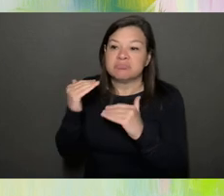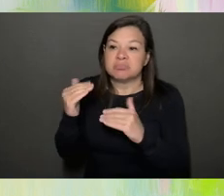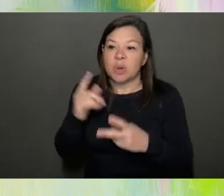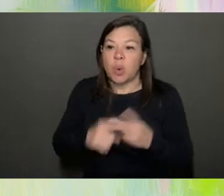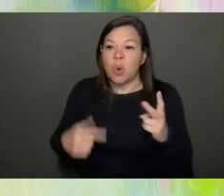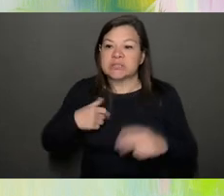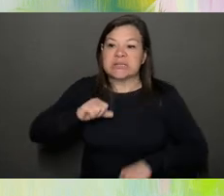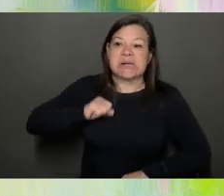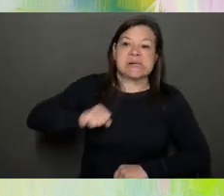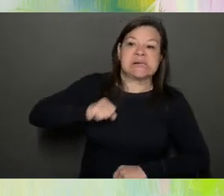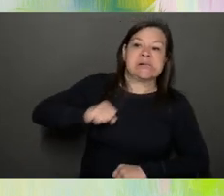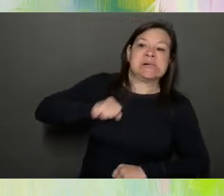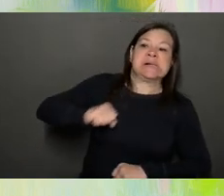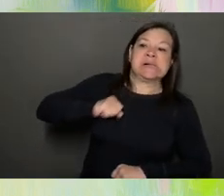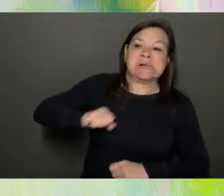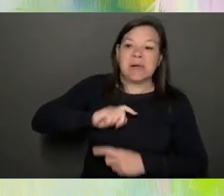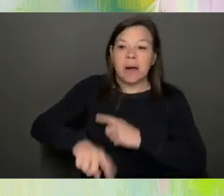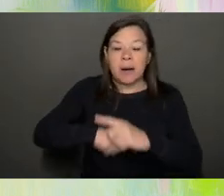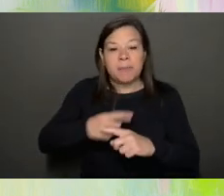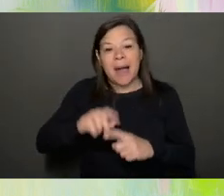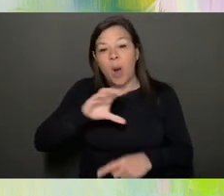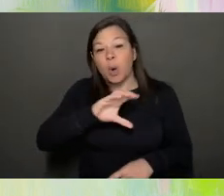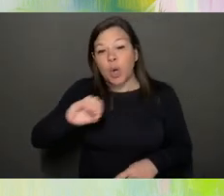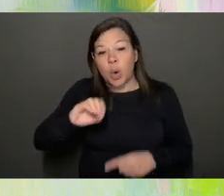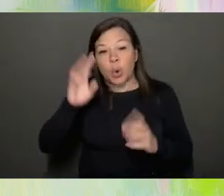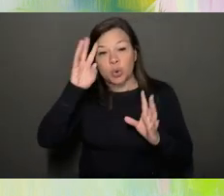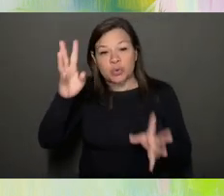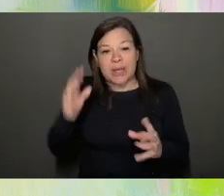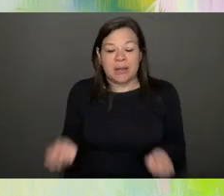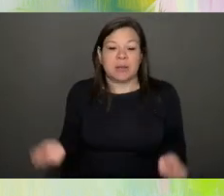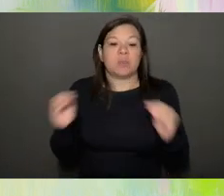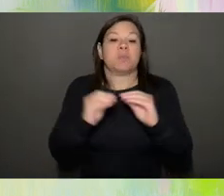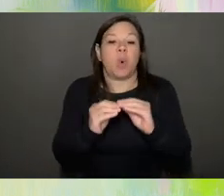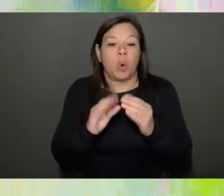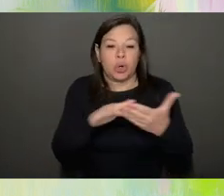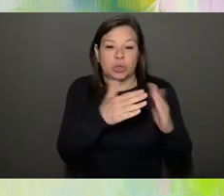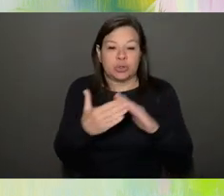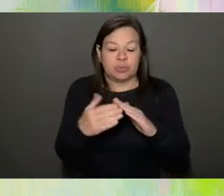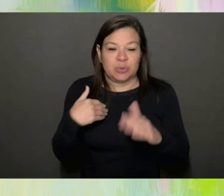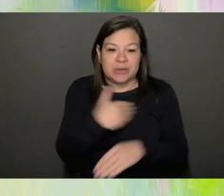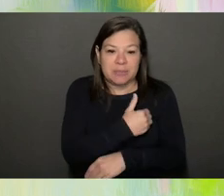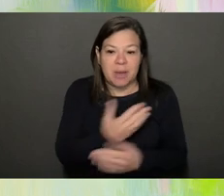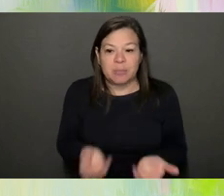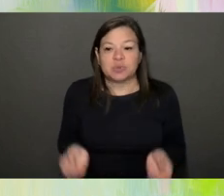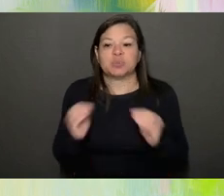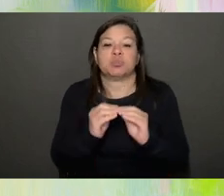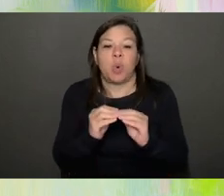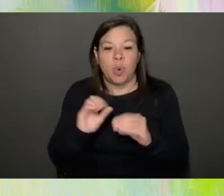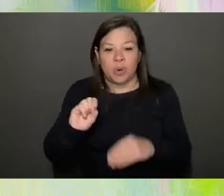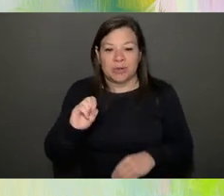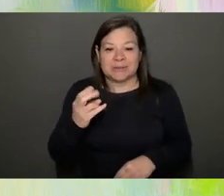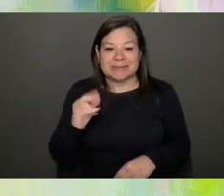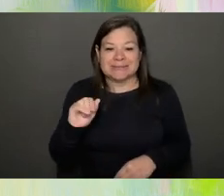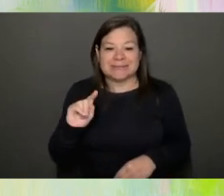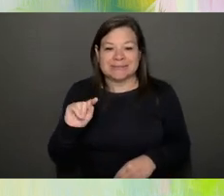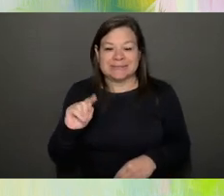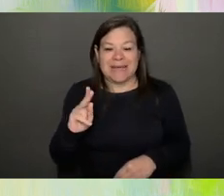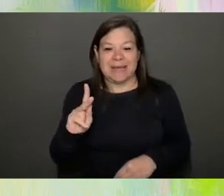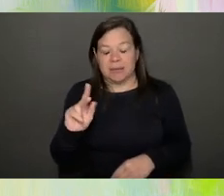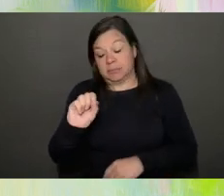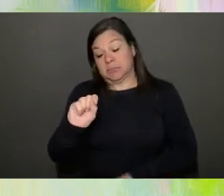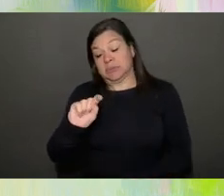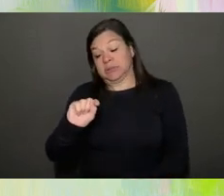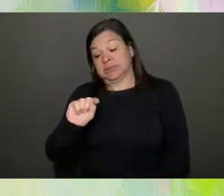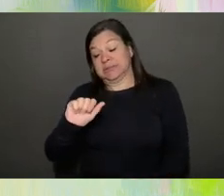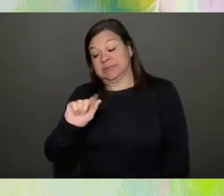about co-creating with more community members and stakeholders in the community? And then please put your